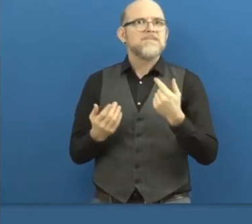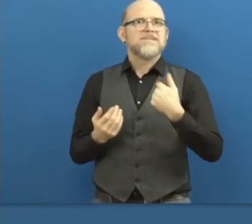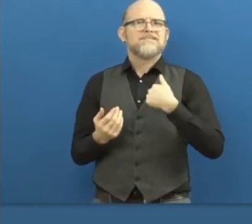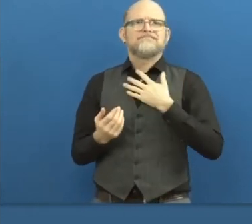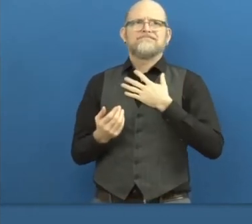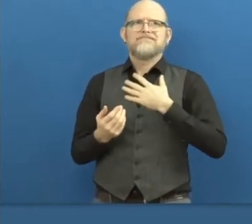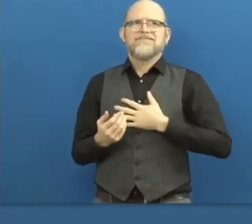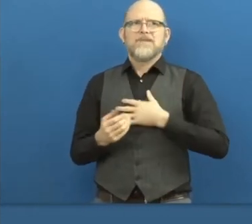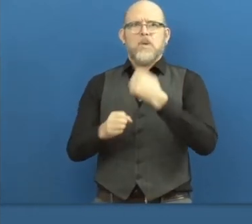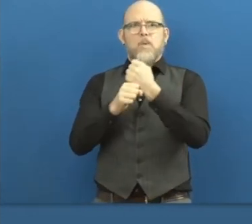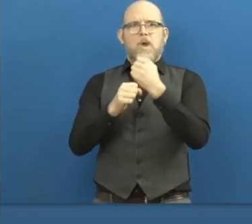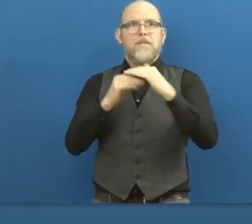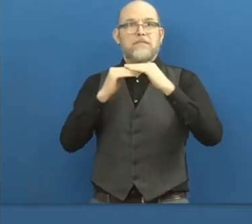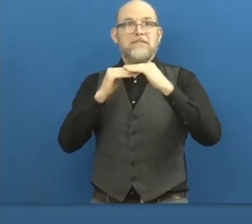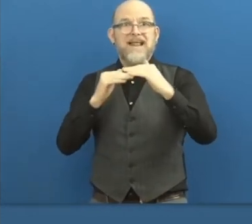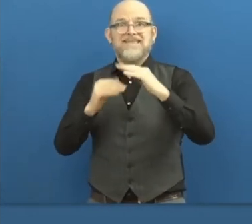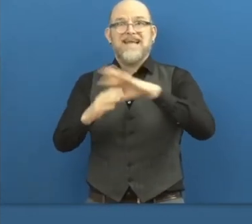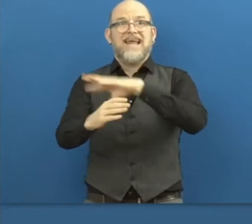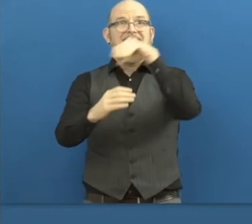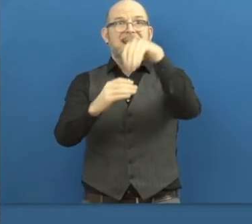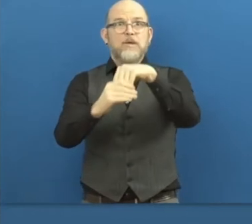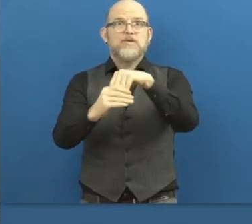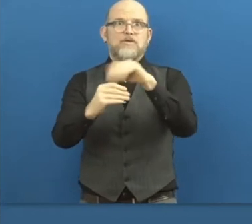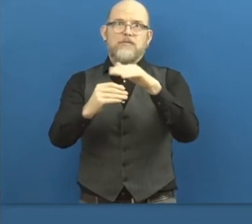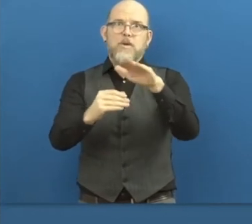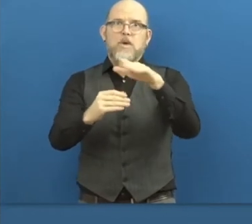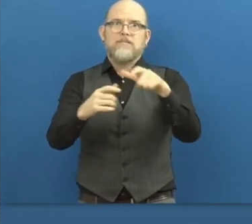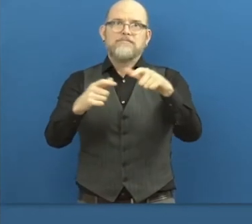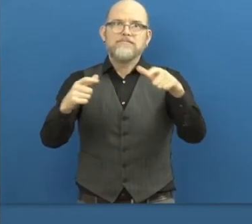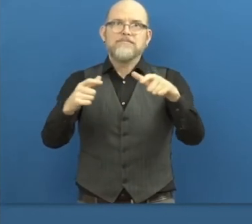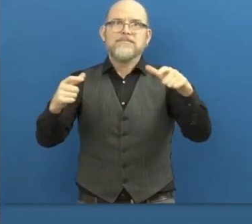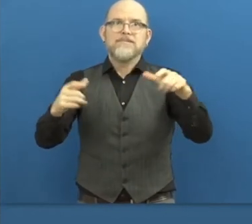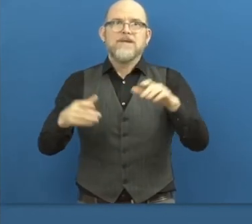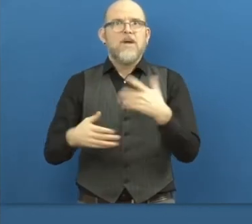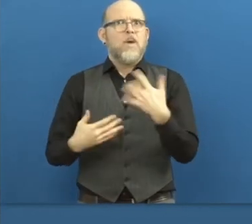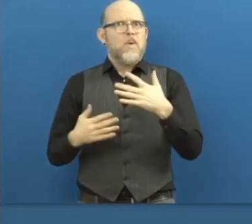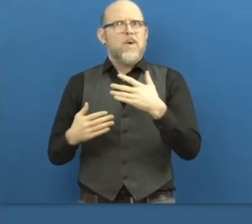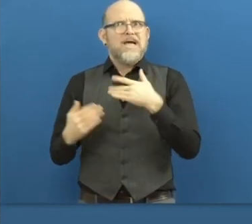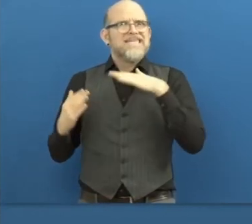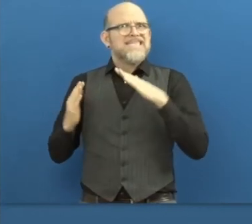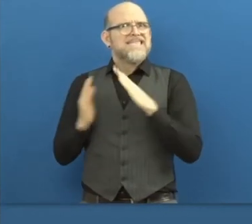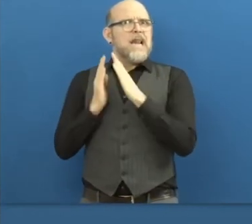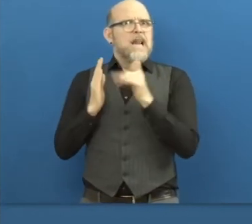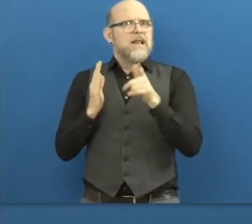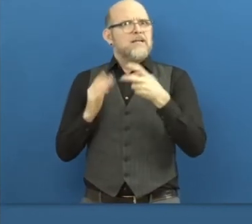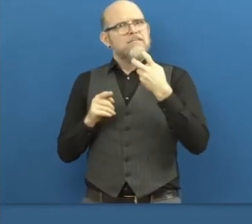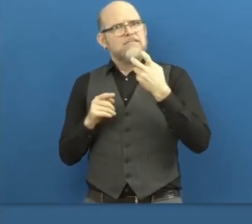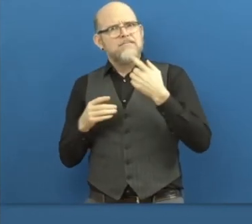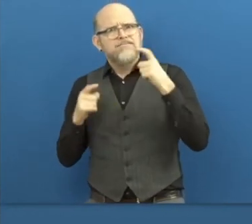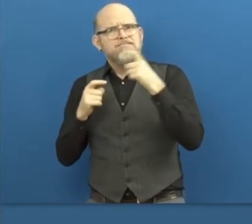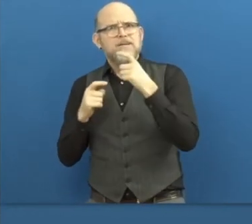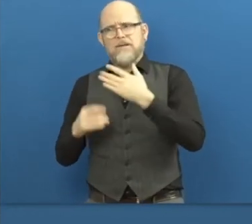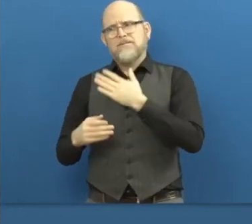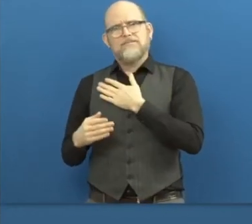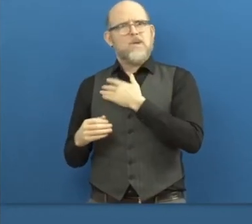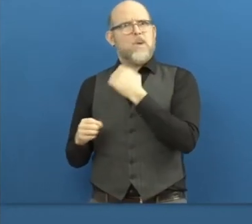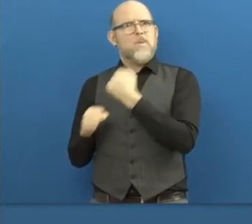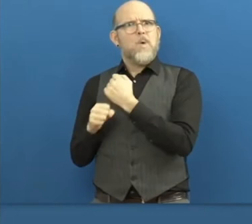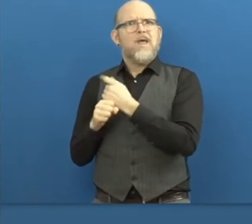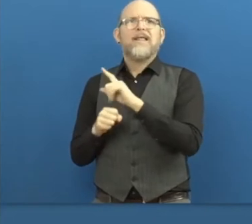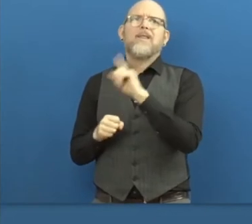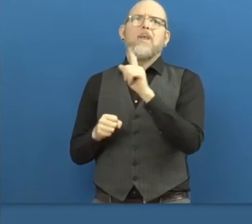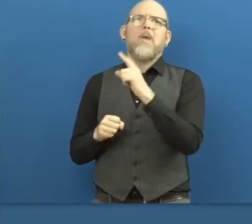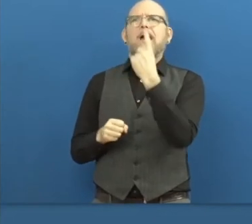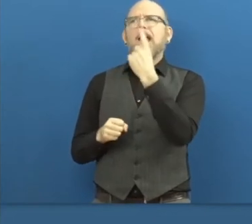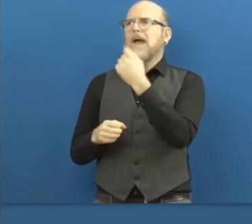creating a more inclusive workplace. It's very challenging what we have to do because it's